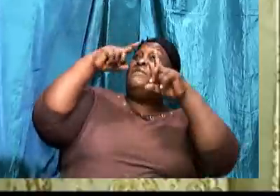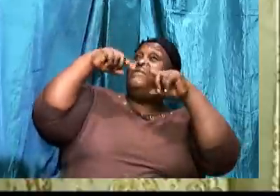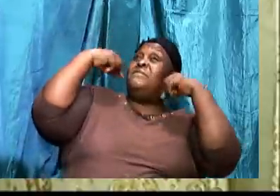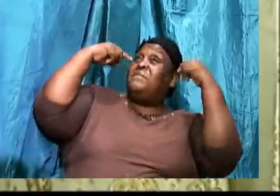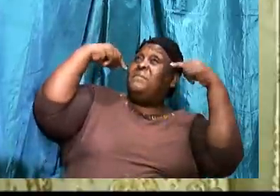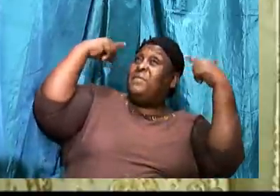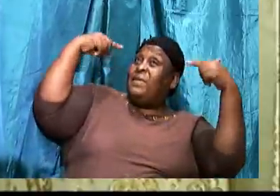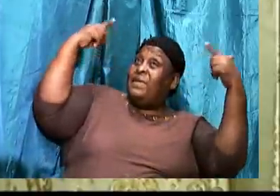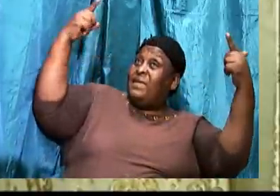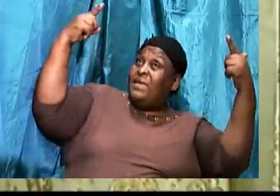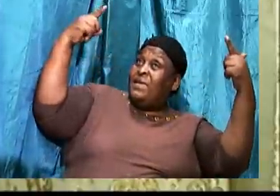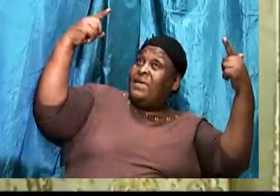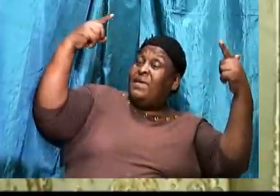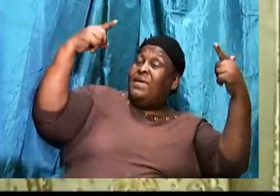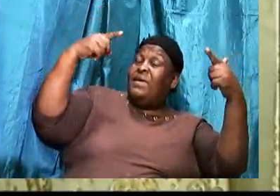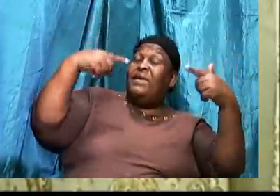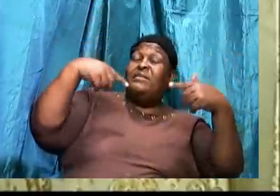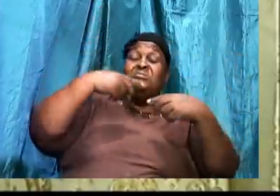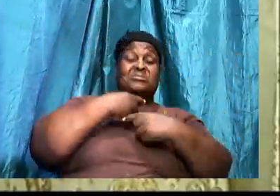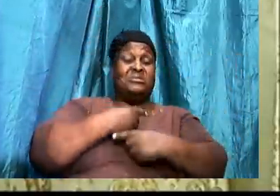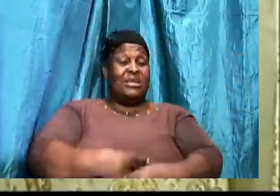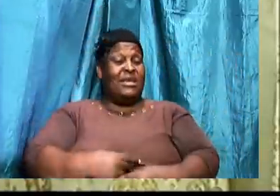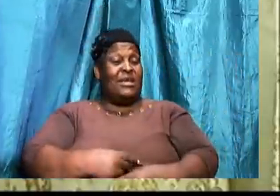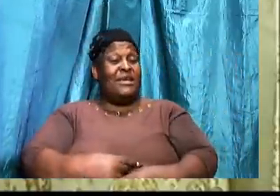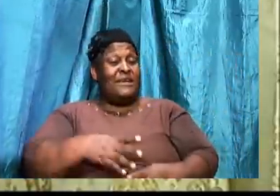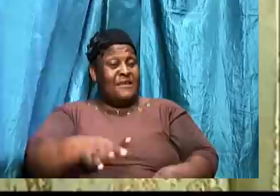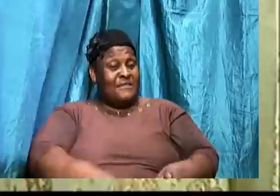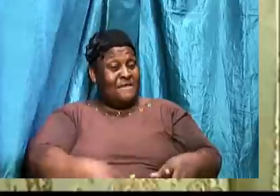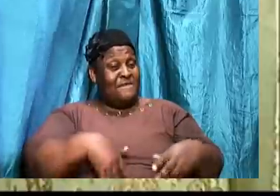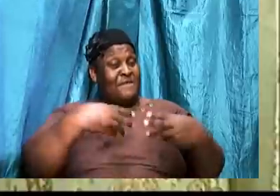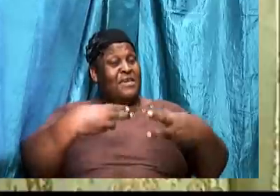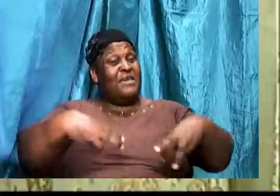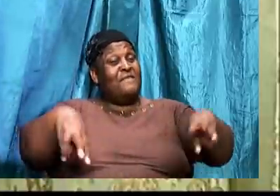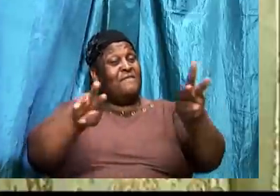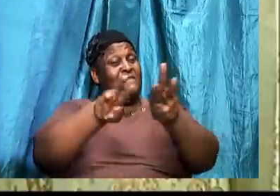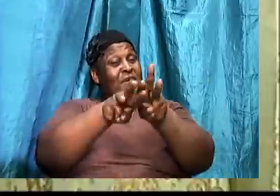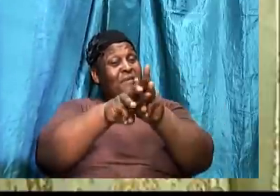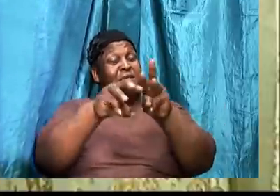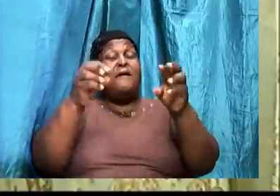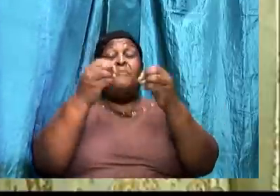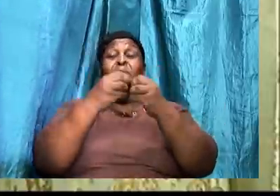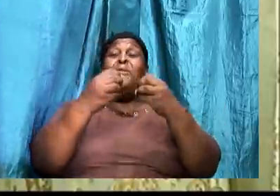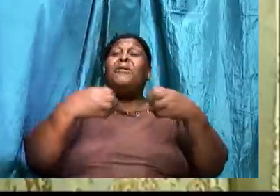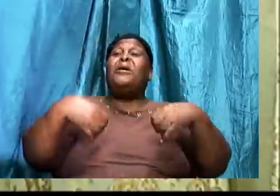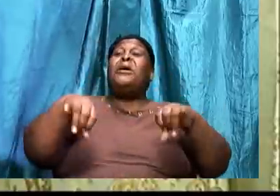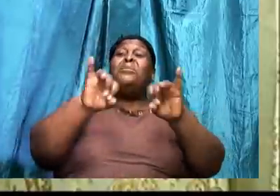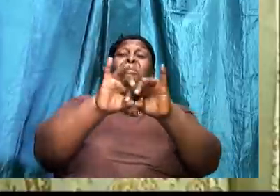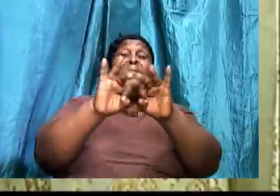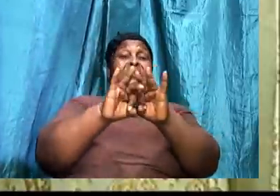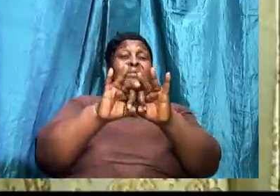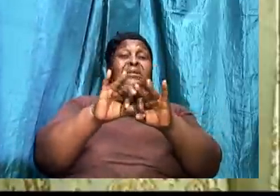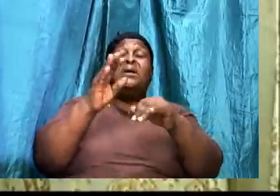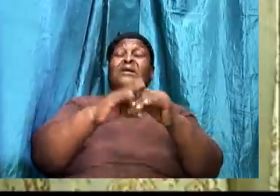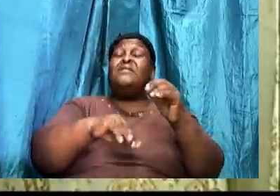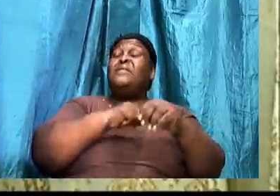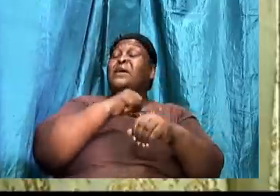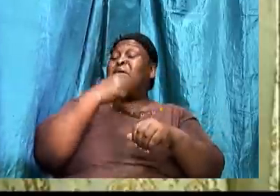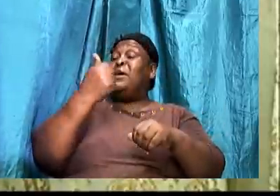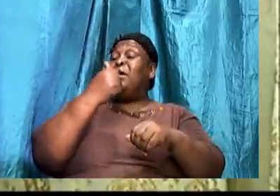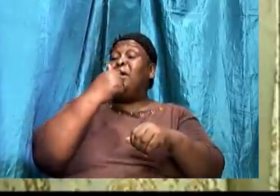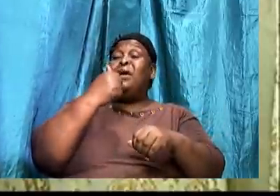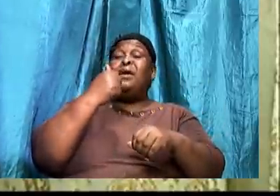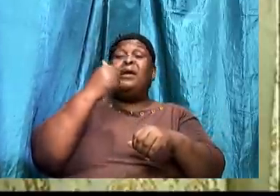Desiring to feel valued and more important than others around us. Desiring to have positions